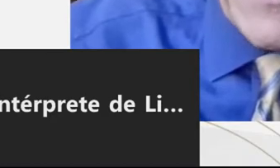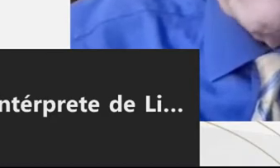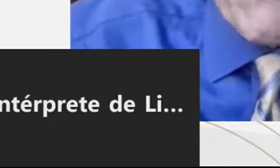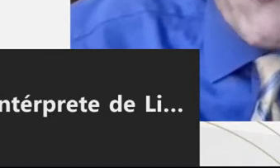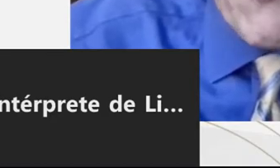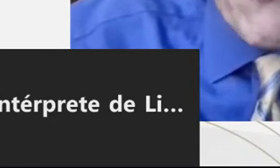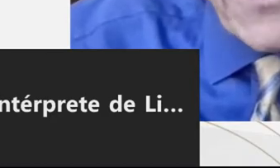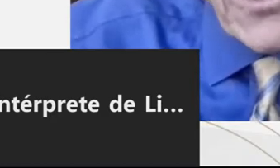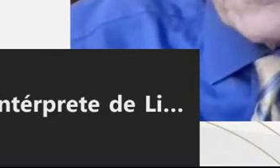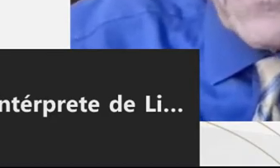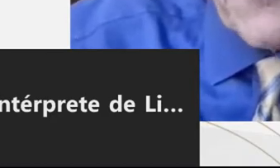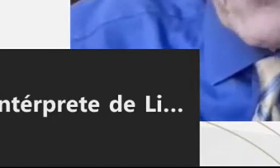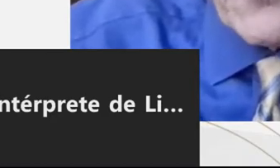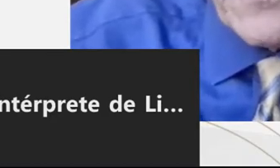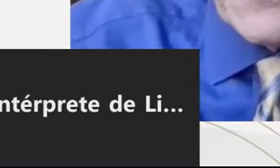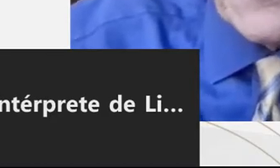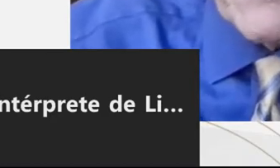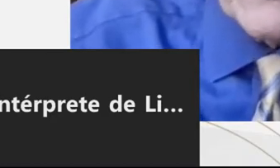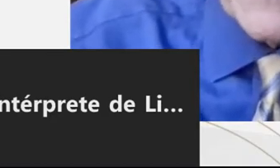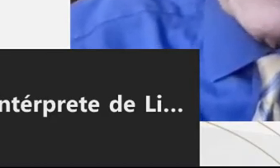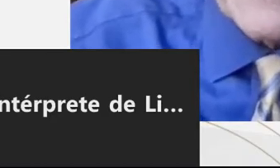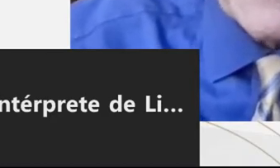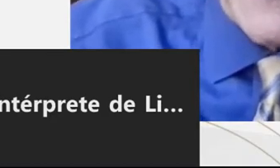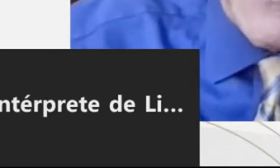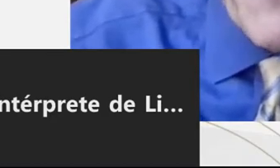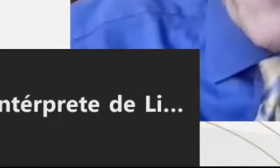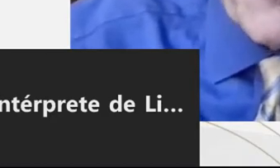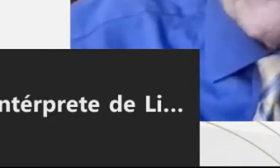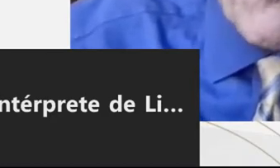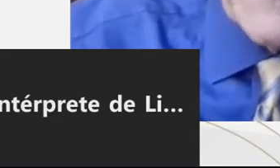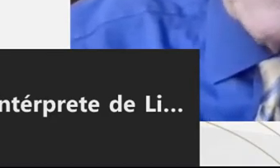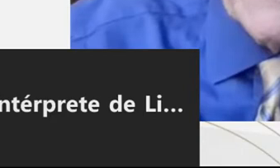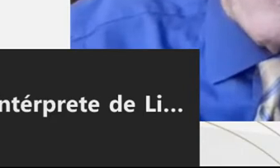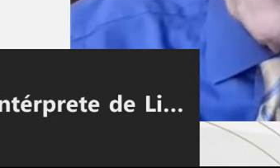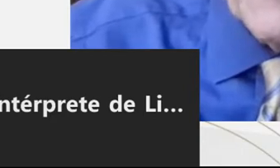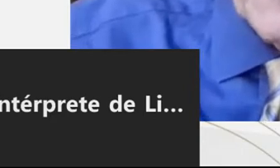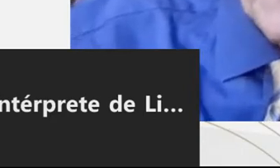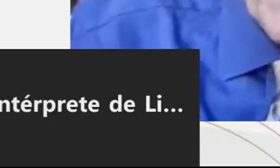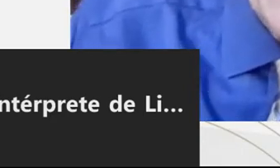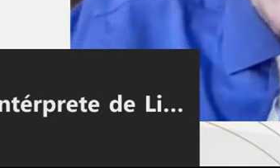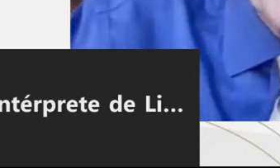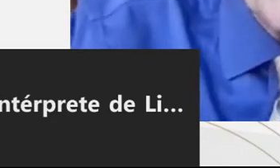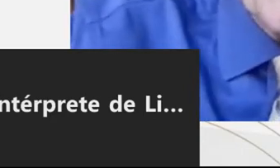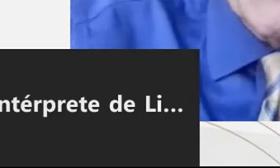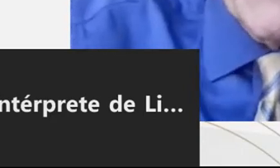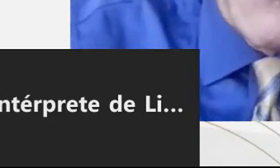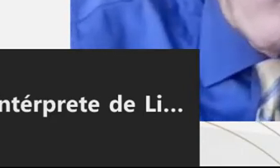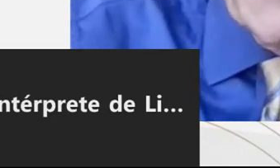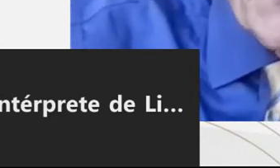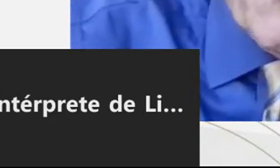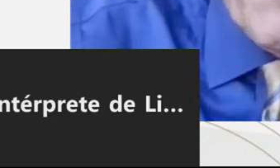And prosecutors in the federal system in the United States have a great deal of discretion.